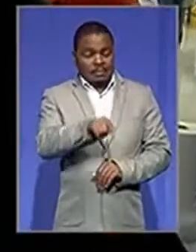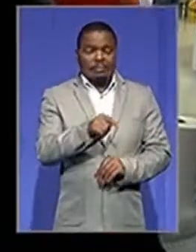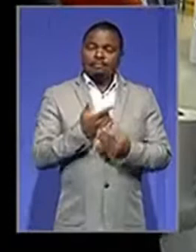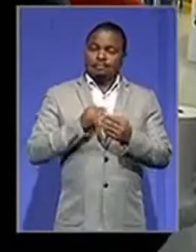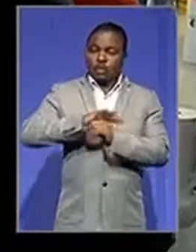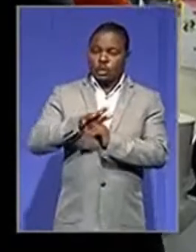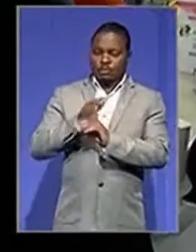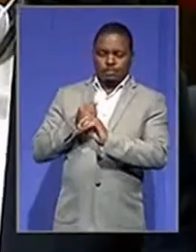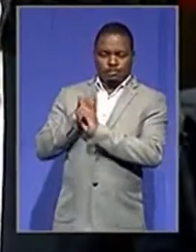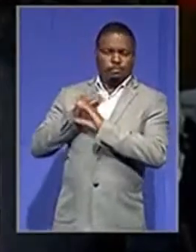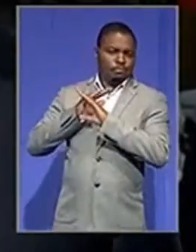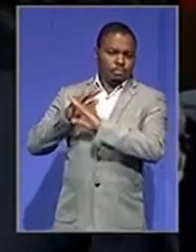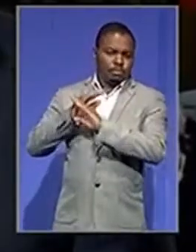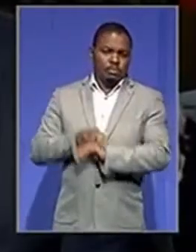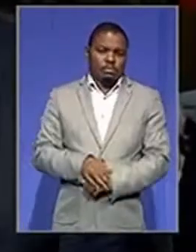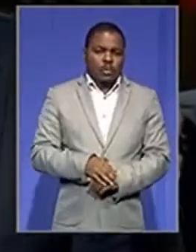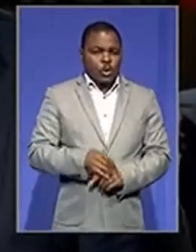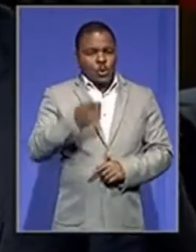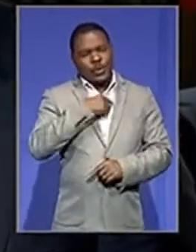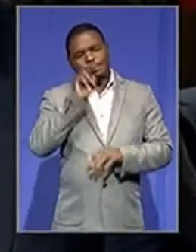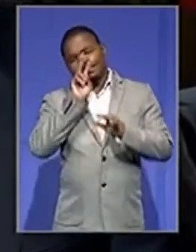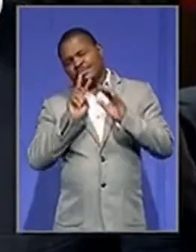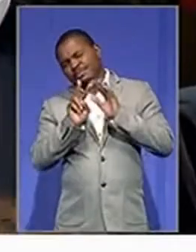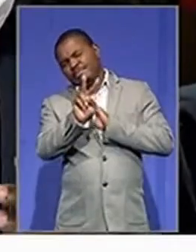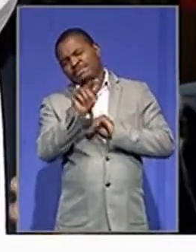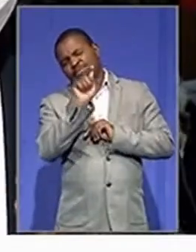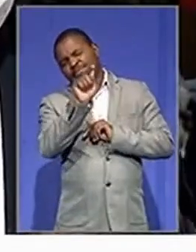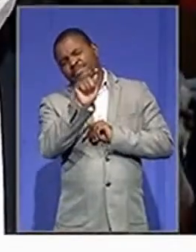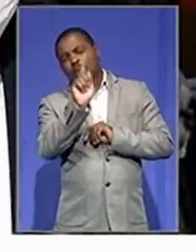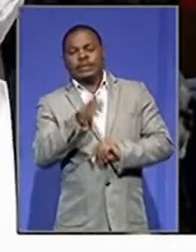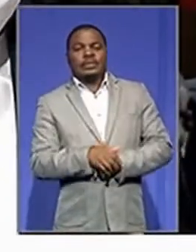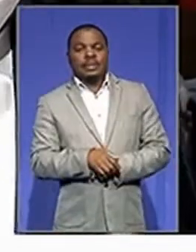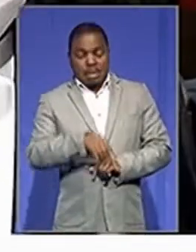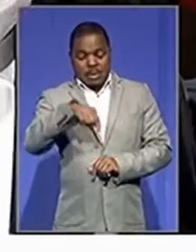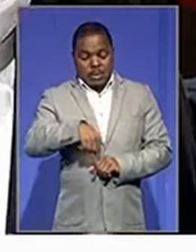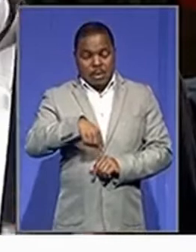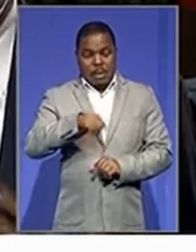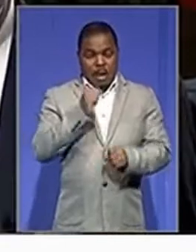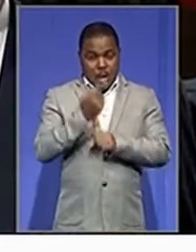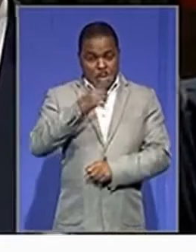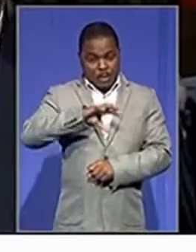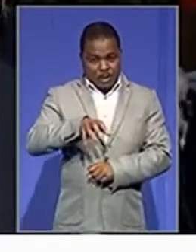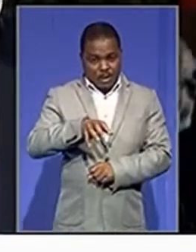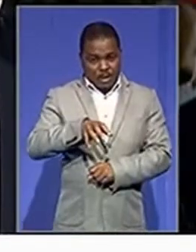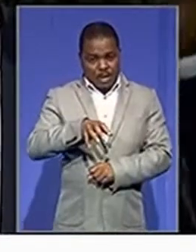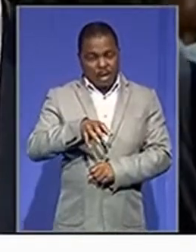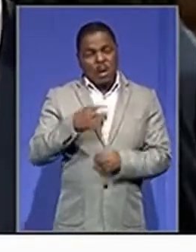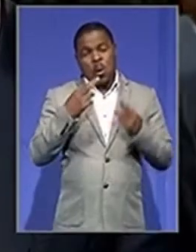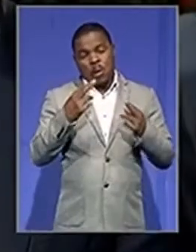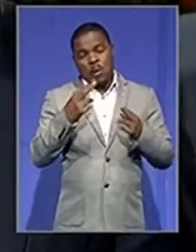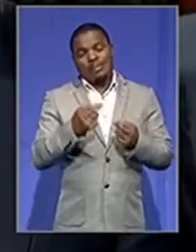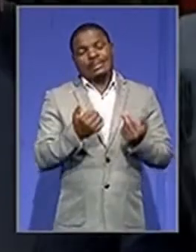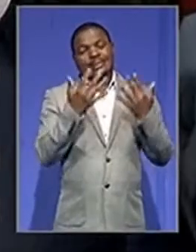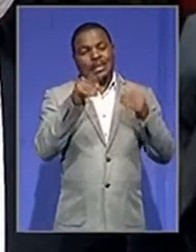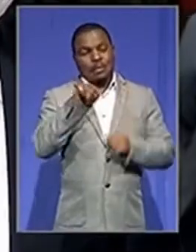mukhari wa corona. We look forward as Gauteng province to a moment where we will reach 10